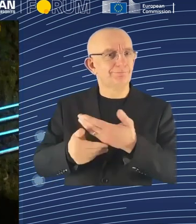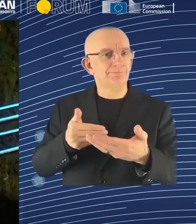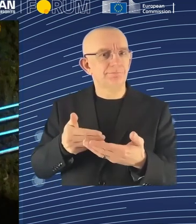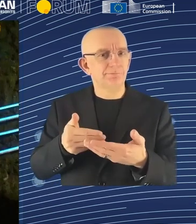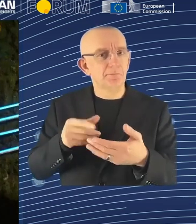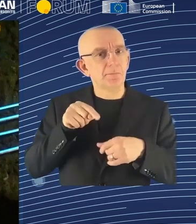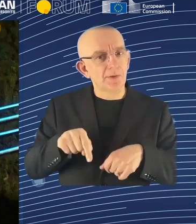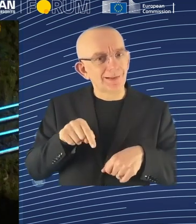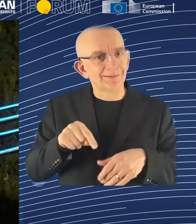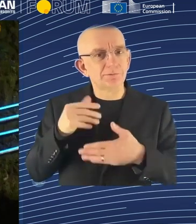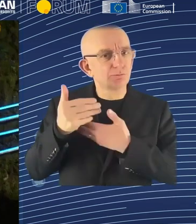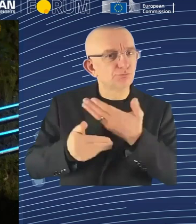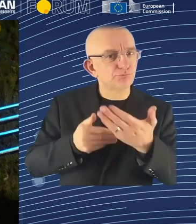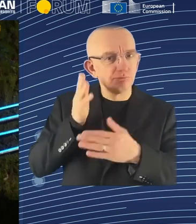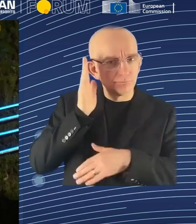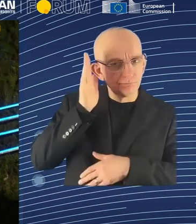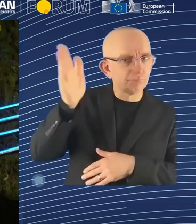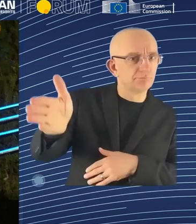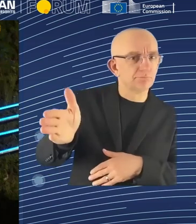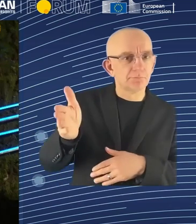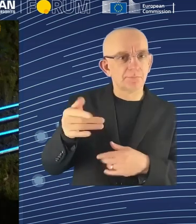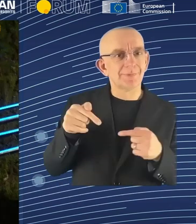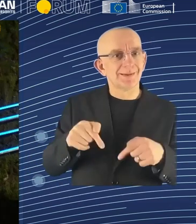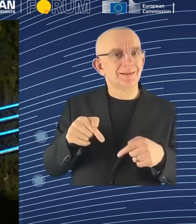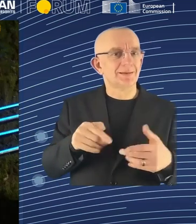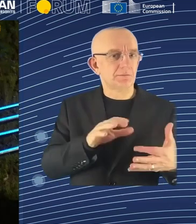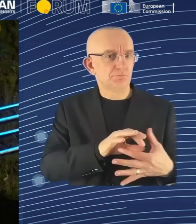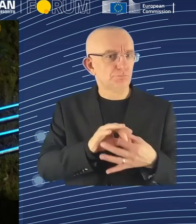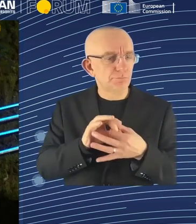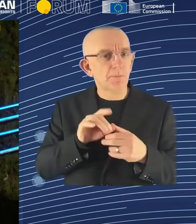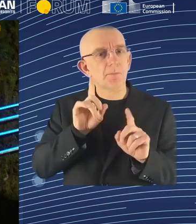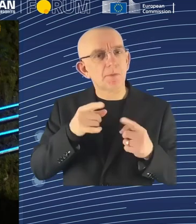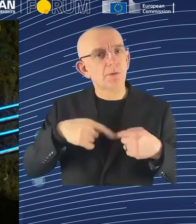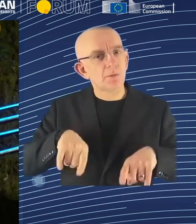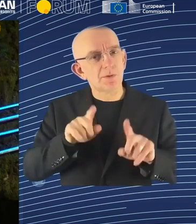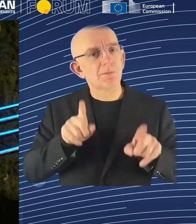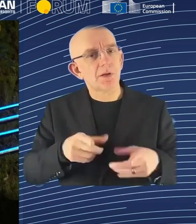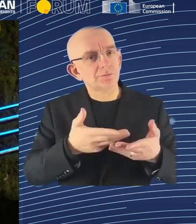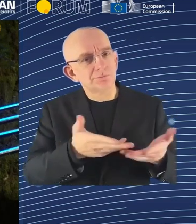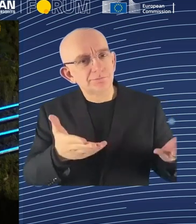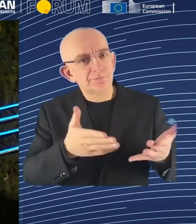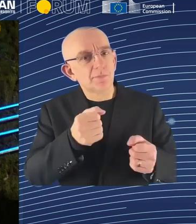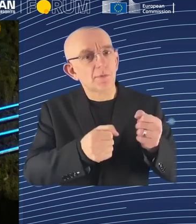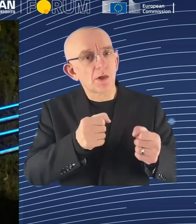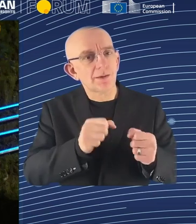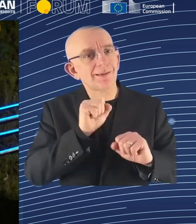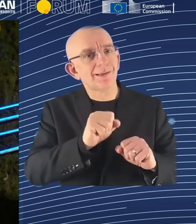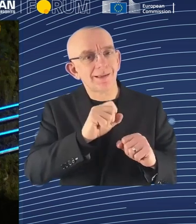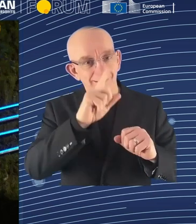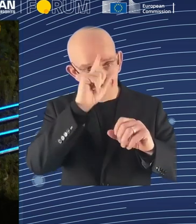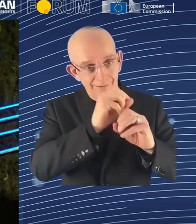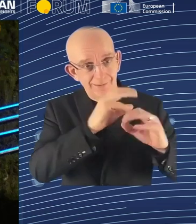Human-Friendly Automation Initiative tries to address these problems, try to